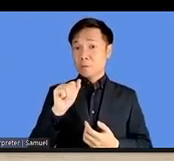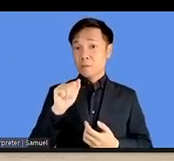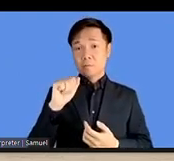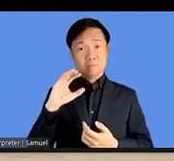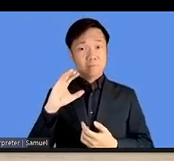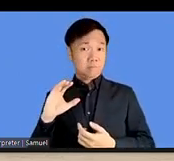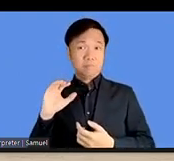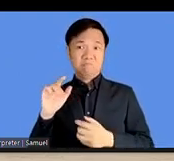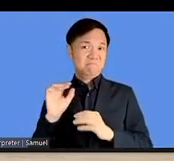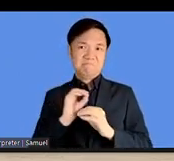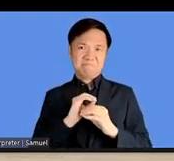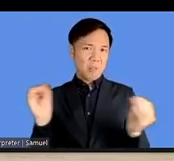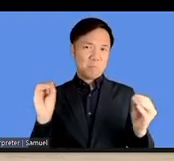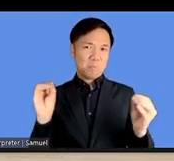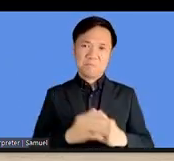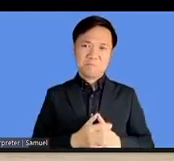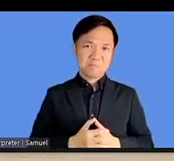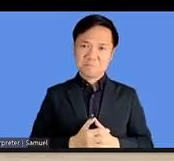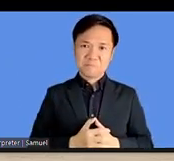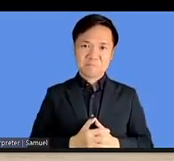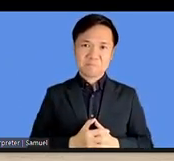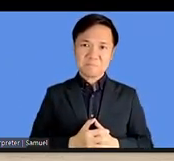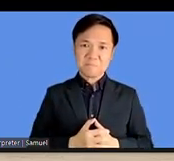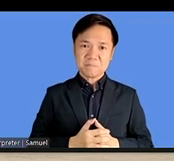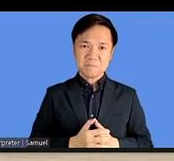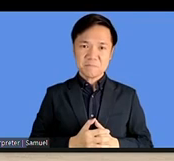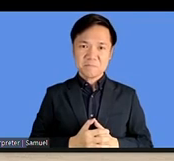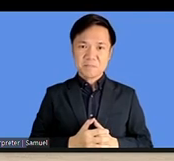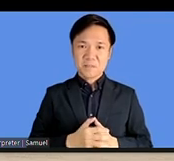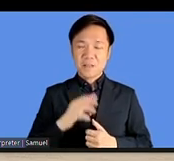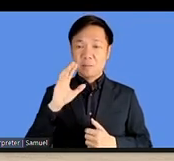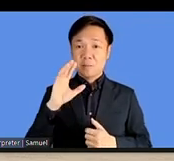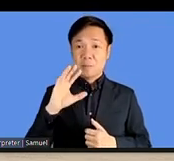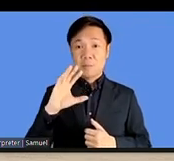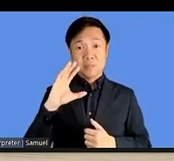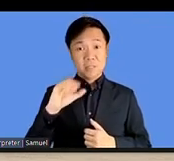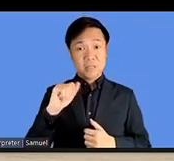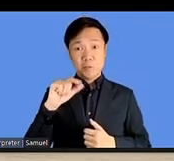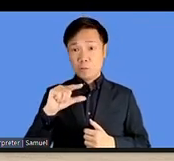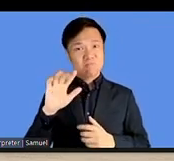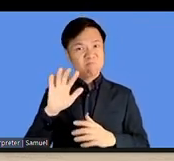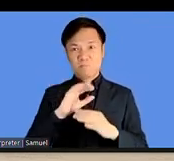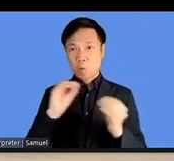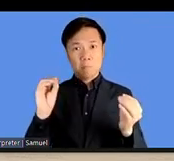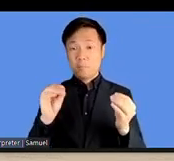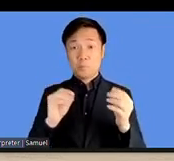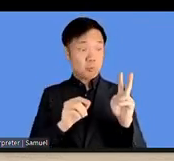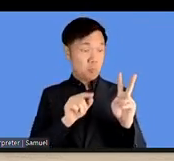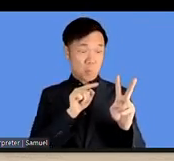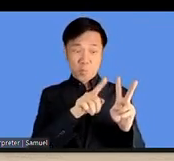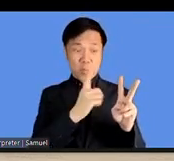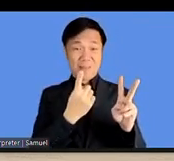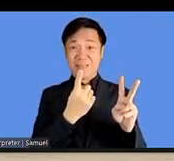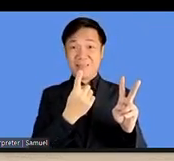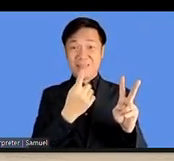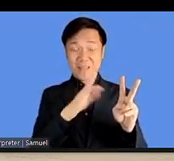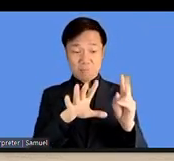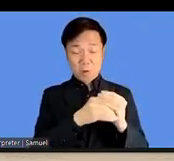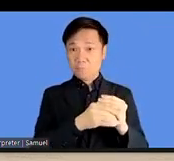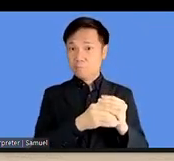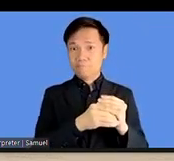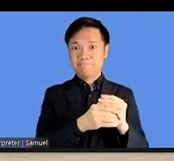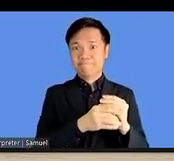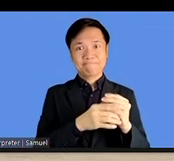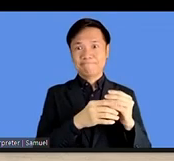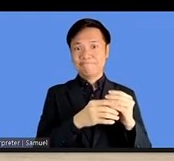guidelines for version two, not version 2.1, uh, which are more up-to-date. Uh,